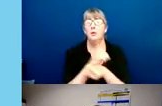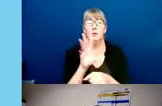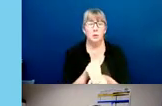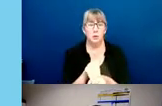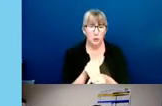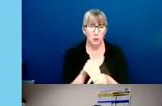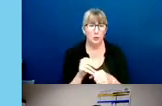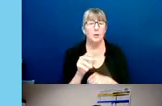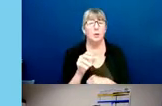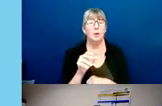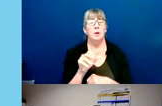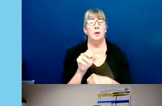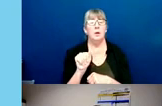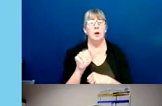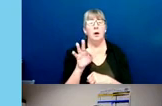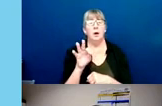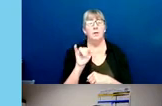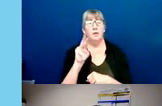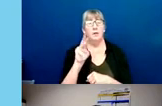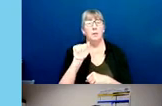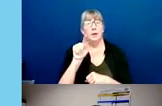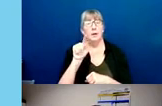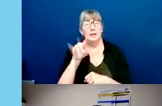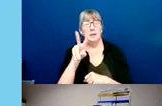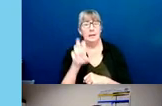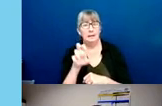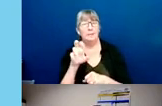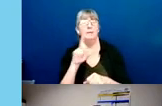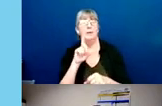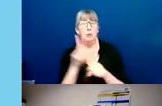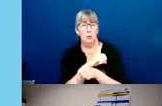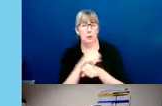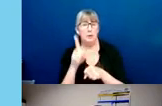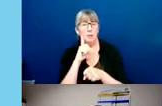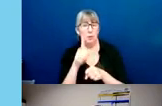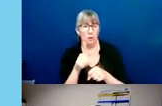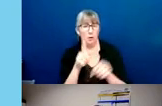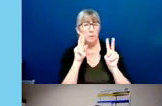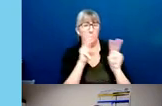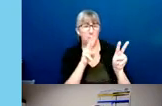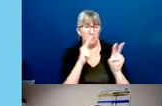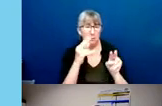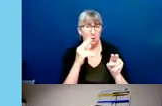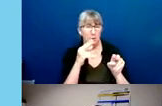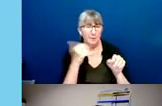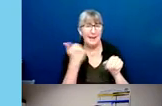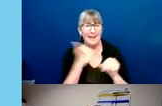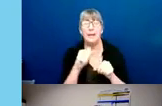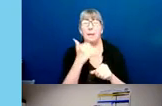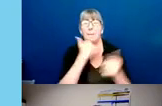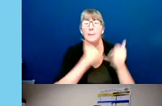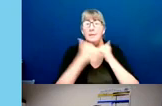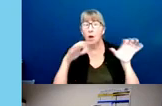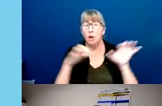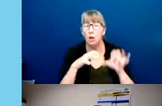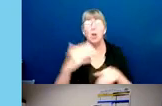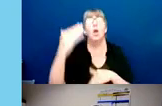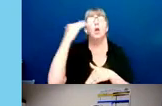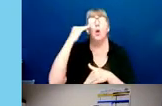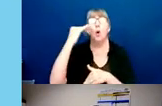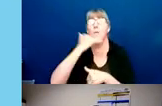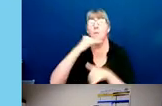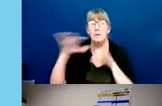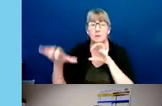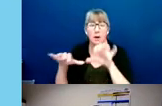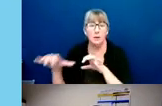affirmative duty to report misconduct, known or observed misconduct, and a prohibition on refusing to accept,